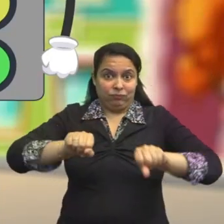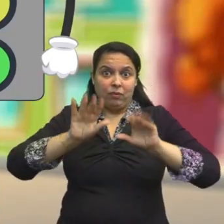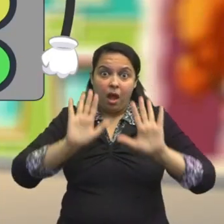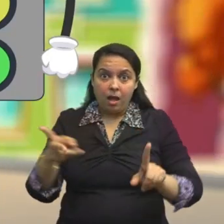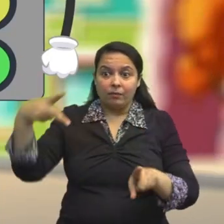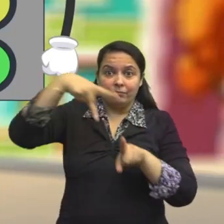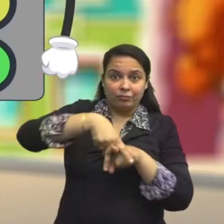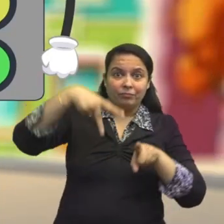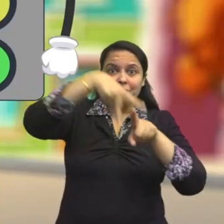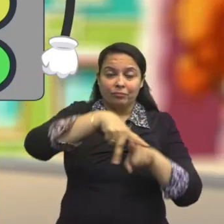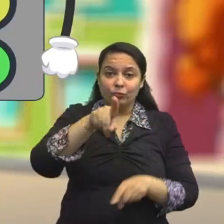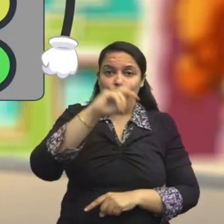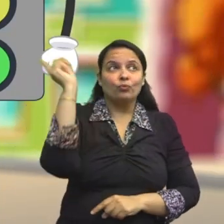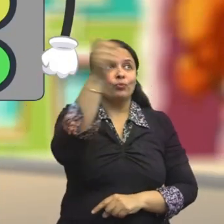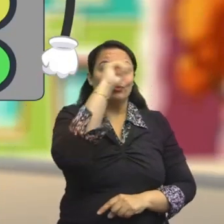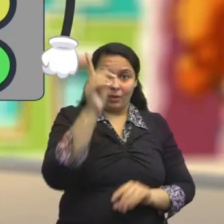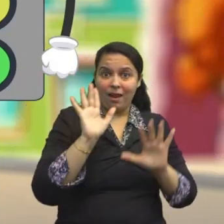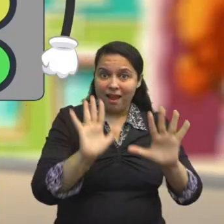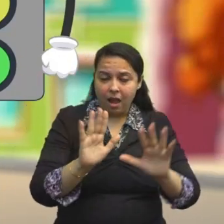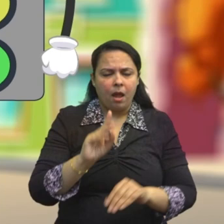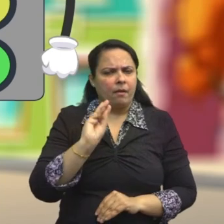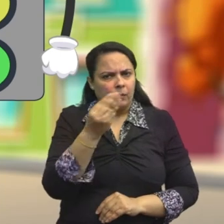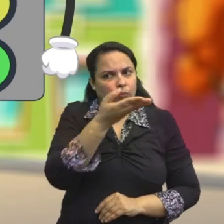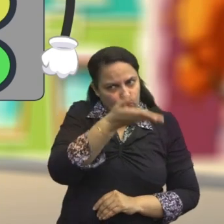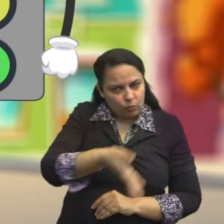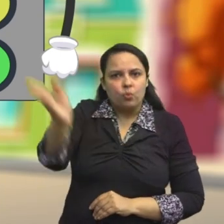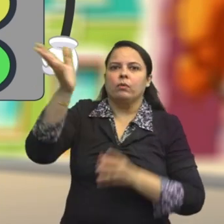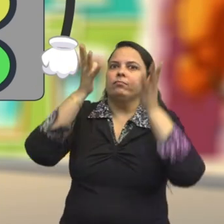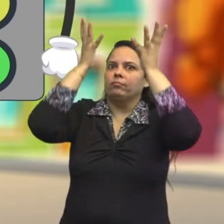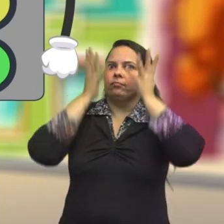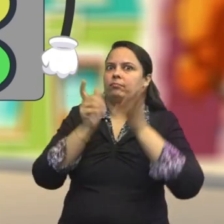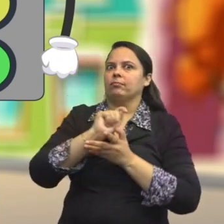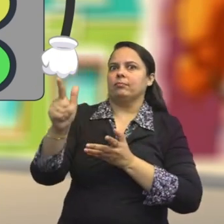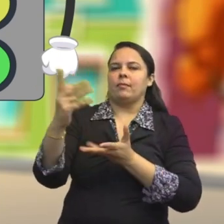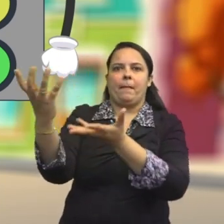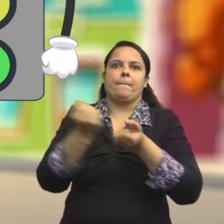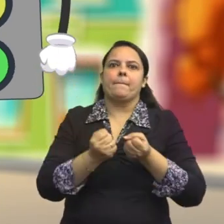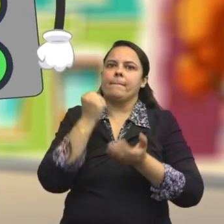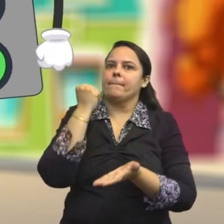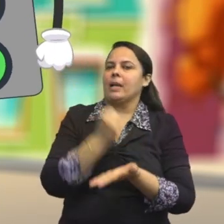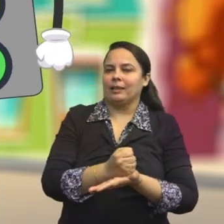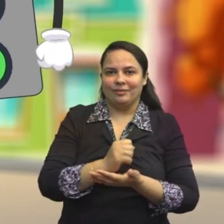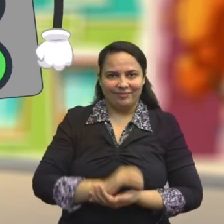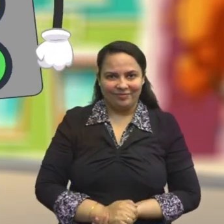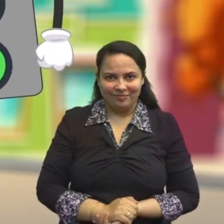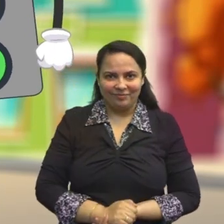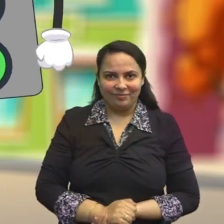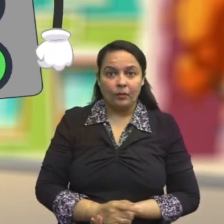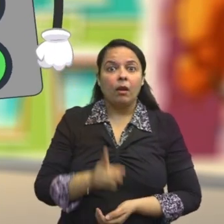Helmets are meant not only for adults but also for children.